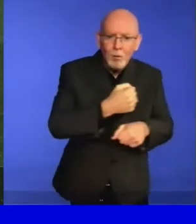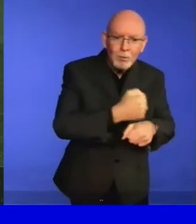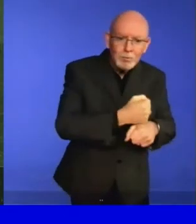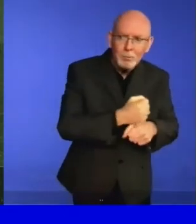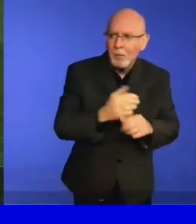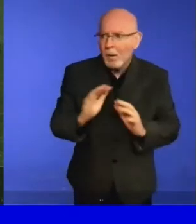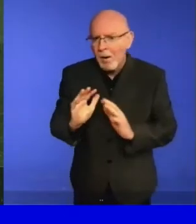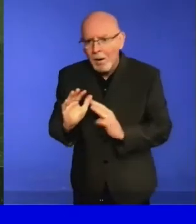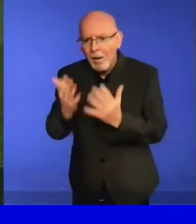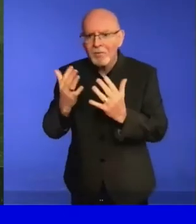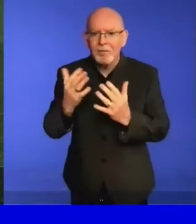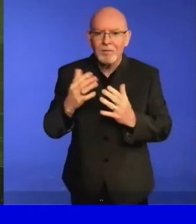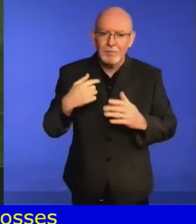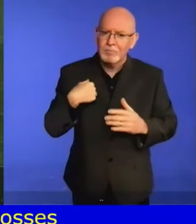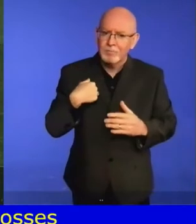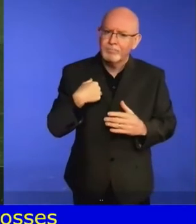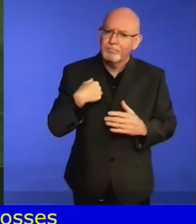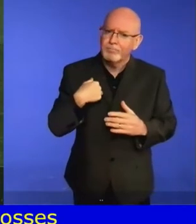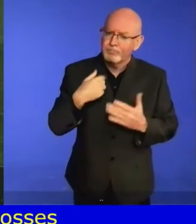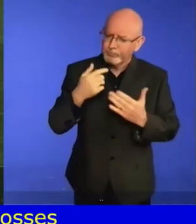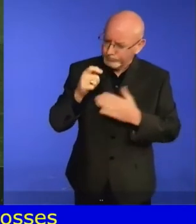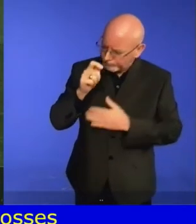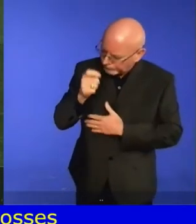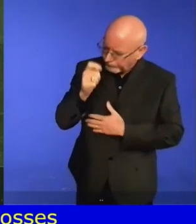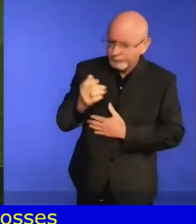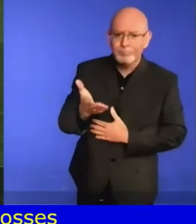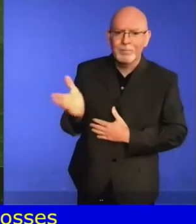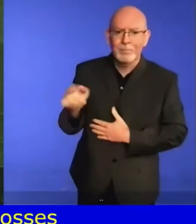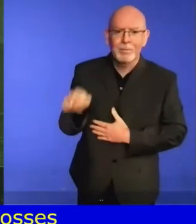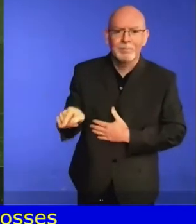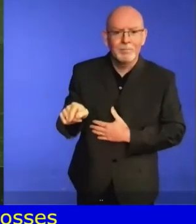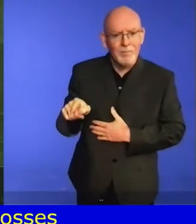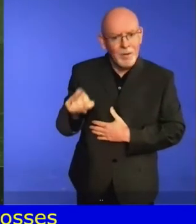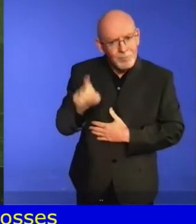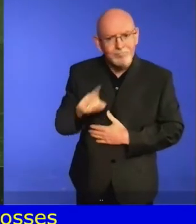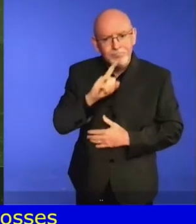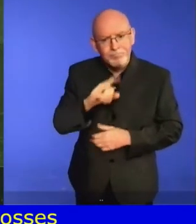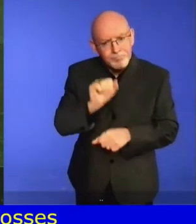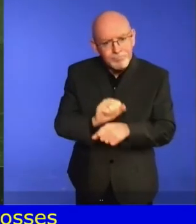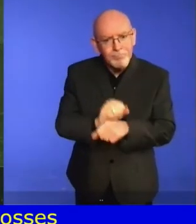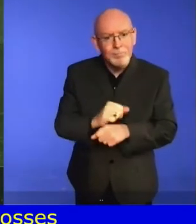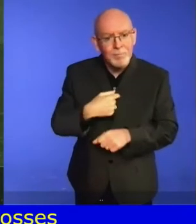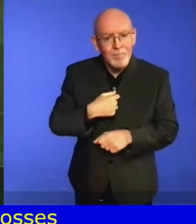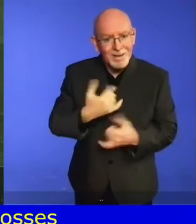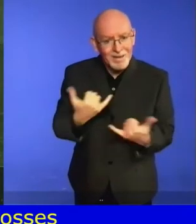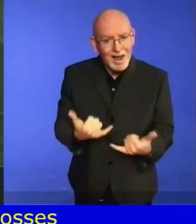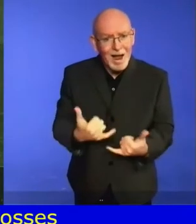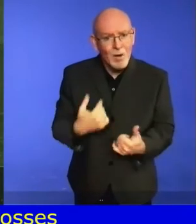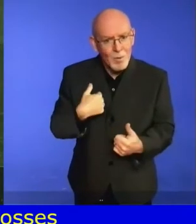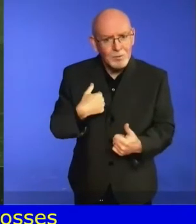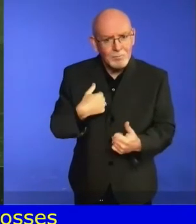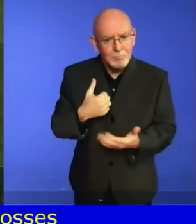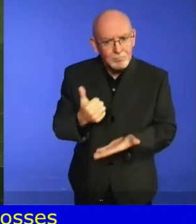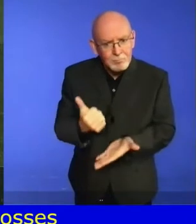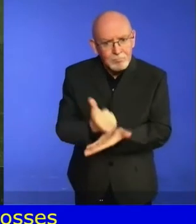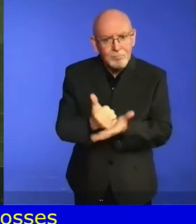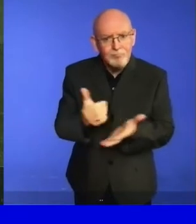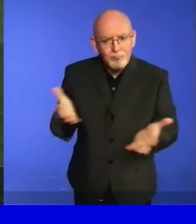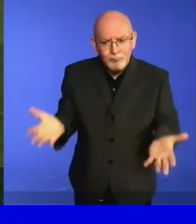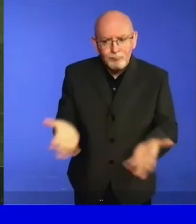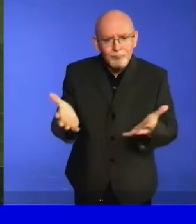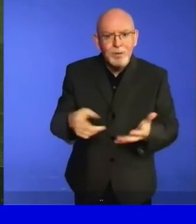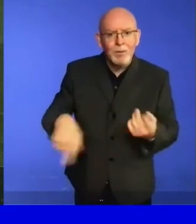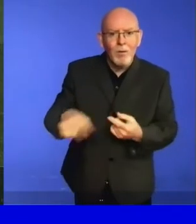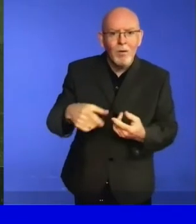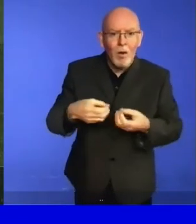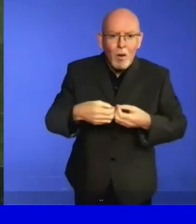our recovery efforts include the voices and leadership of persons with disabilities. As they have so clearly